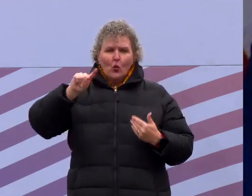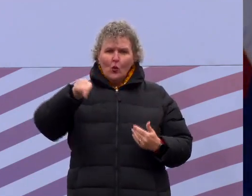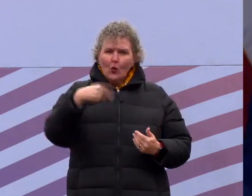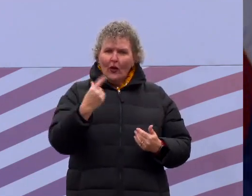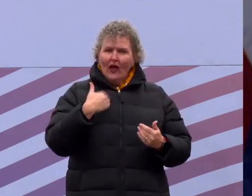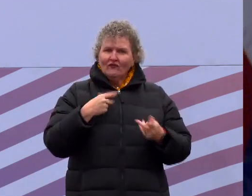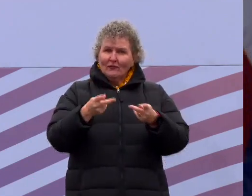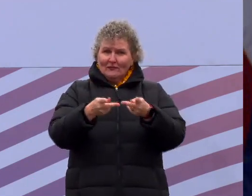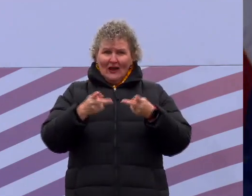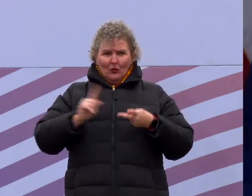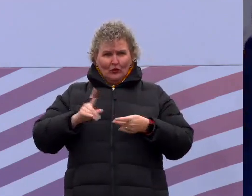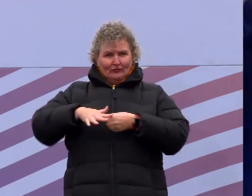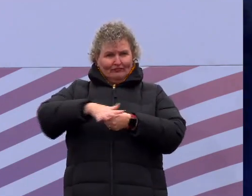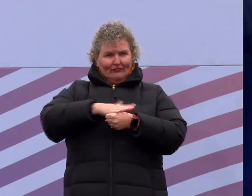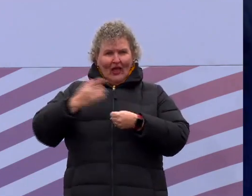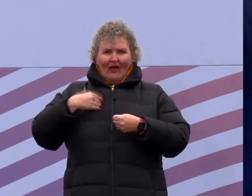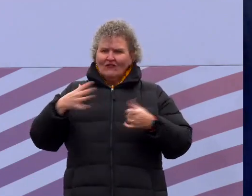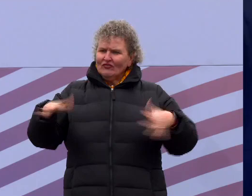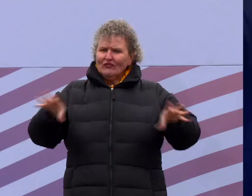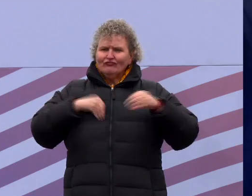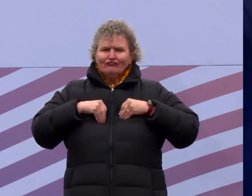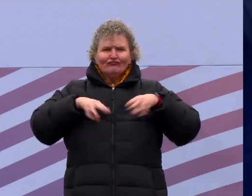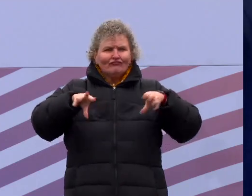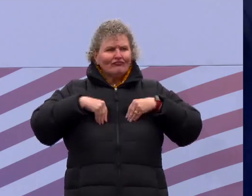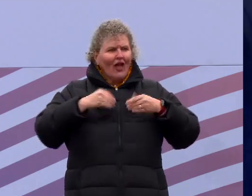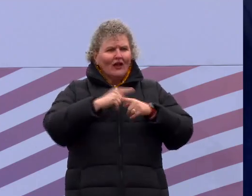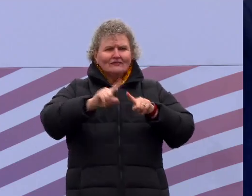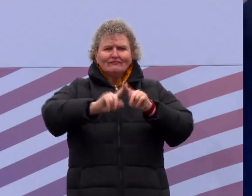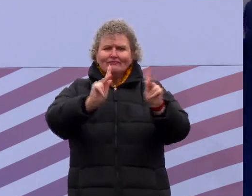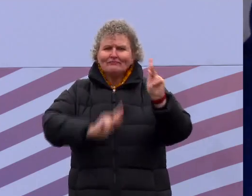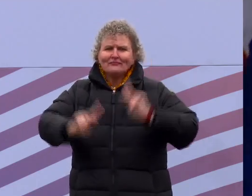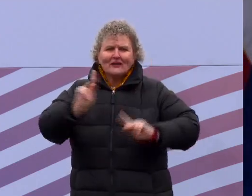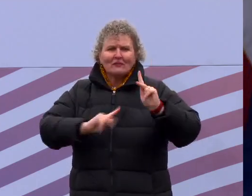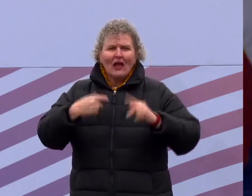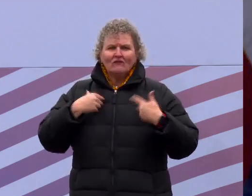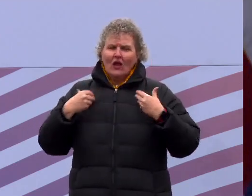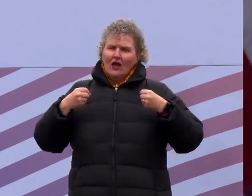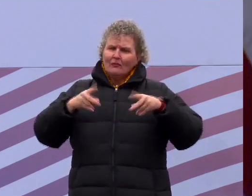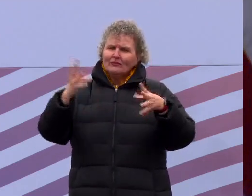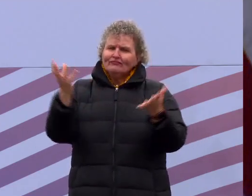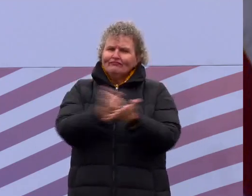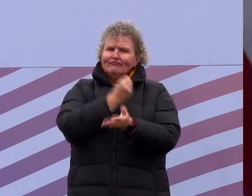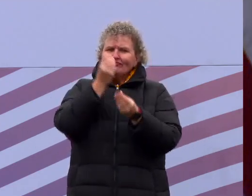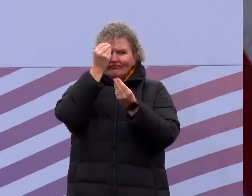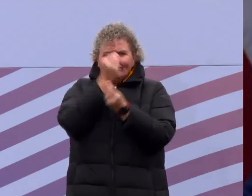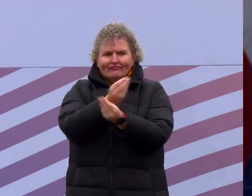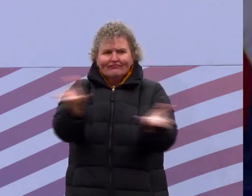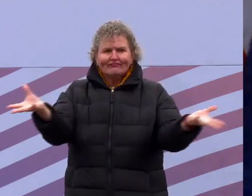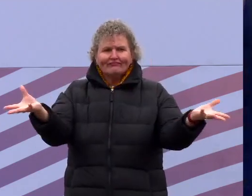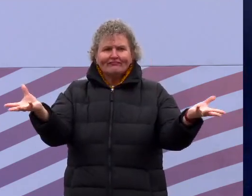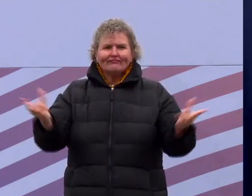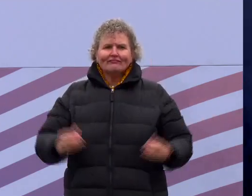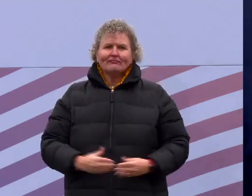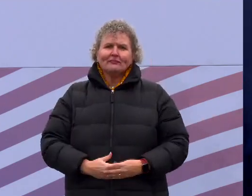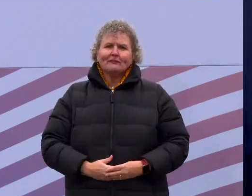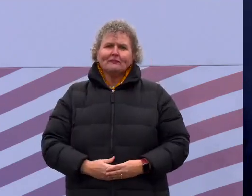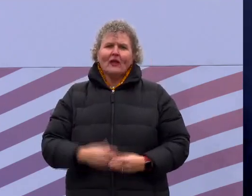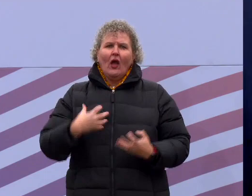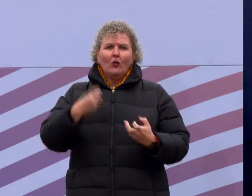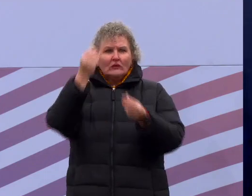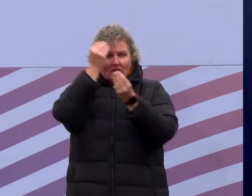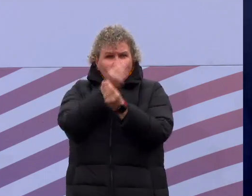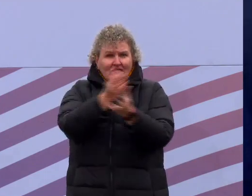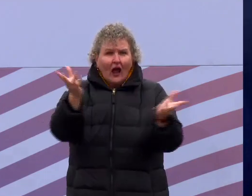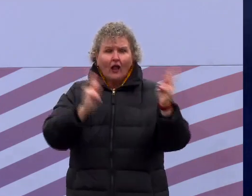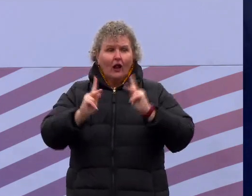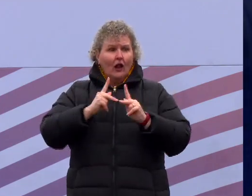are welcomed and where everyone has the opportunity to succeed. I say to all the young people watching right now who are